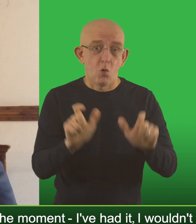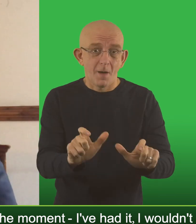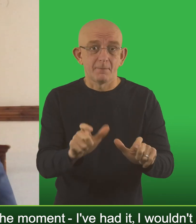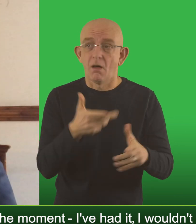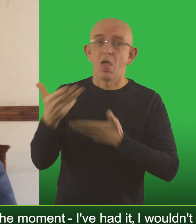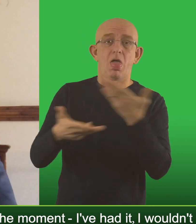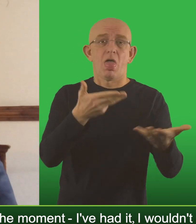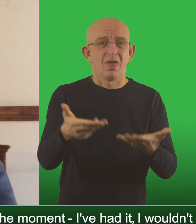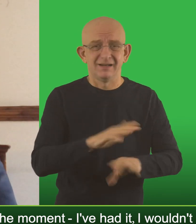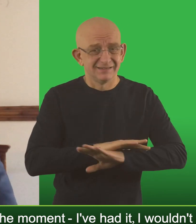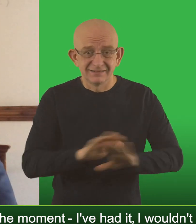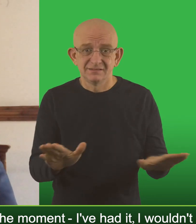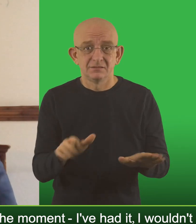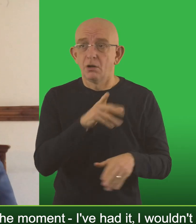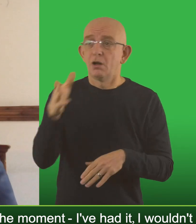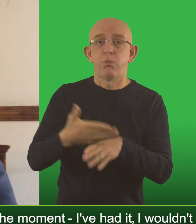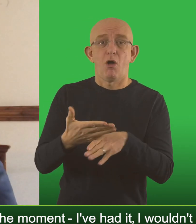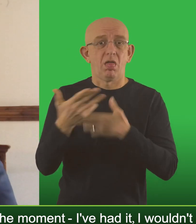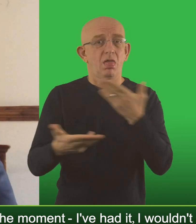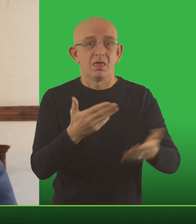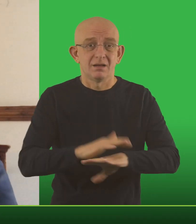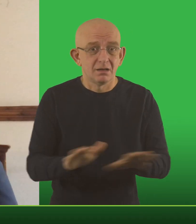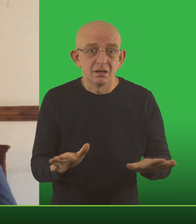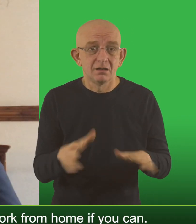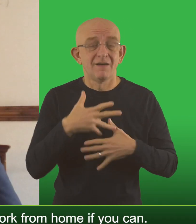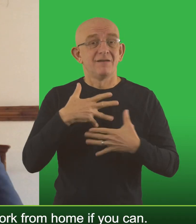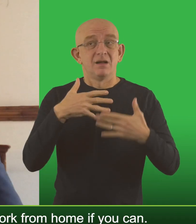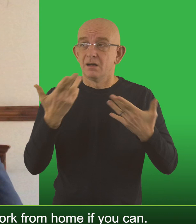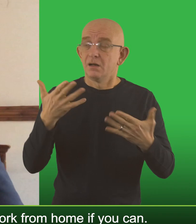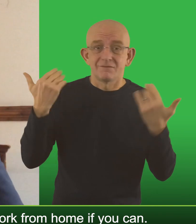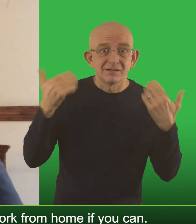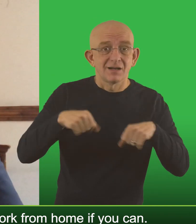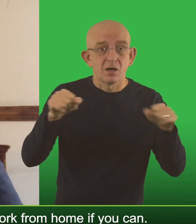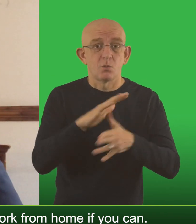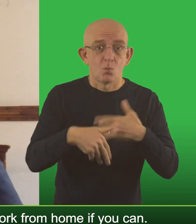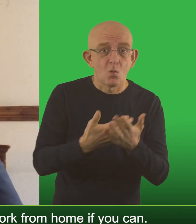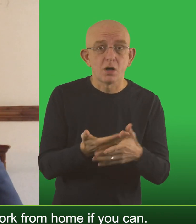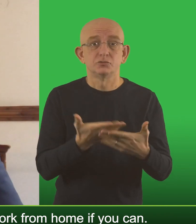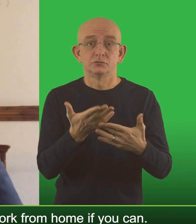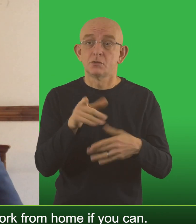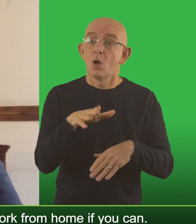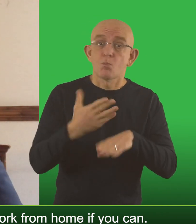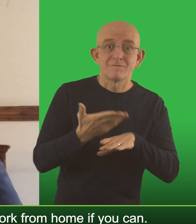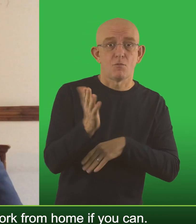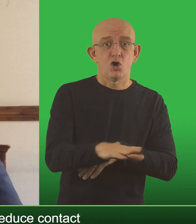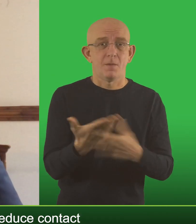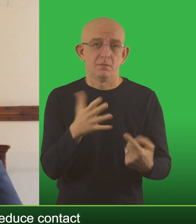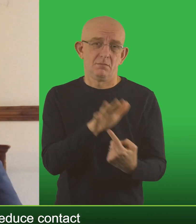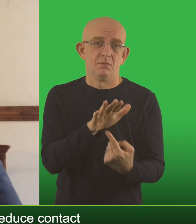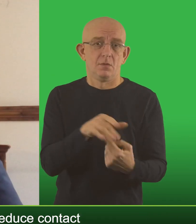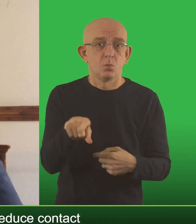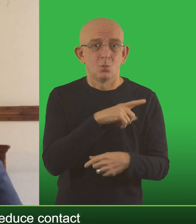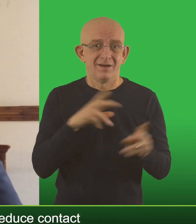anybody. Stay at home, don't spread those viruses at work. Ventilation, washing hands and work from home if you can.